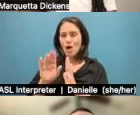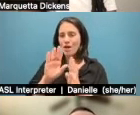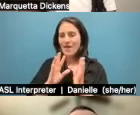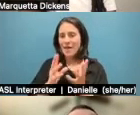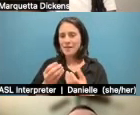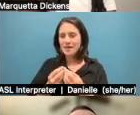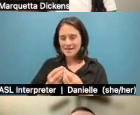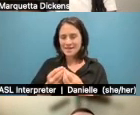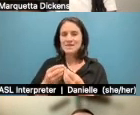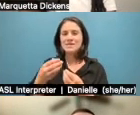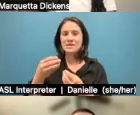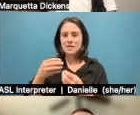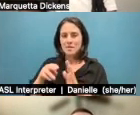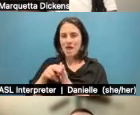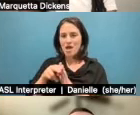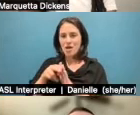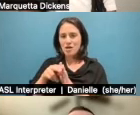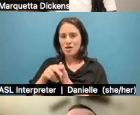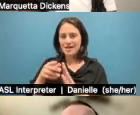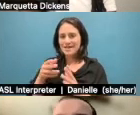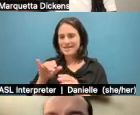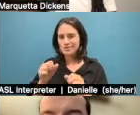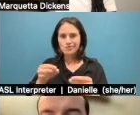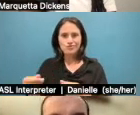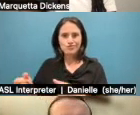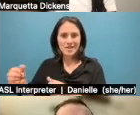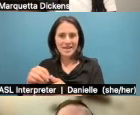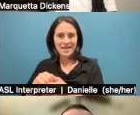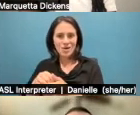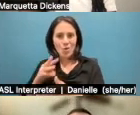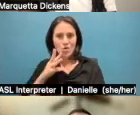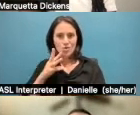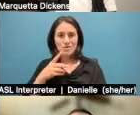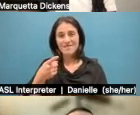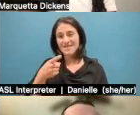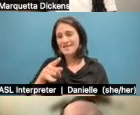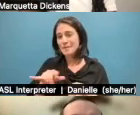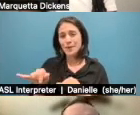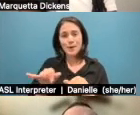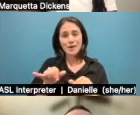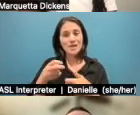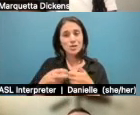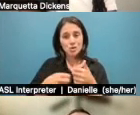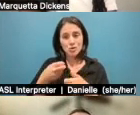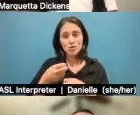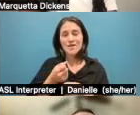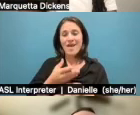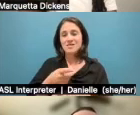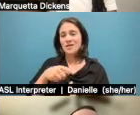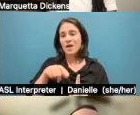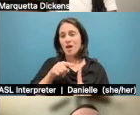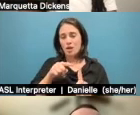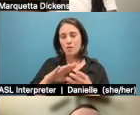photographed them in a similar way to show how there are similar issues affecting these communities and kind of create solidarity between them.